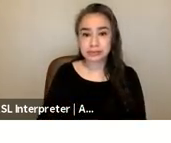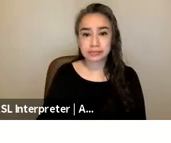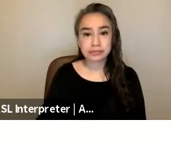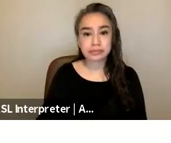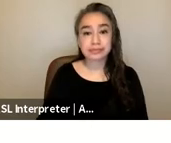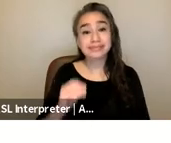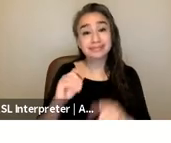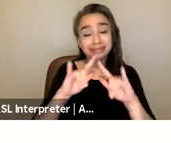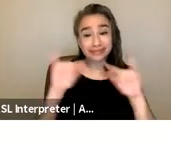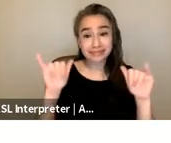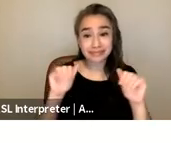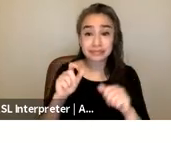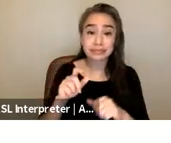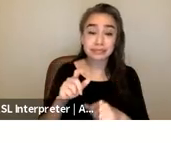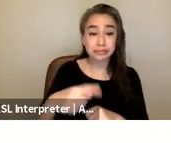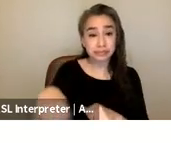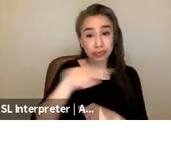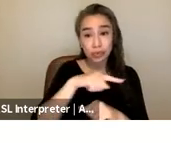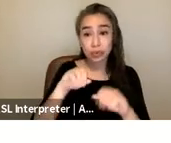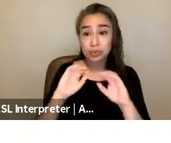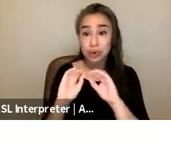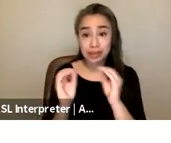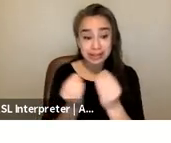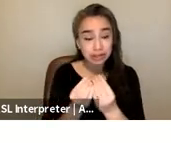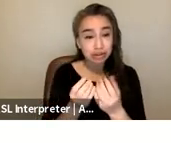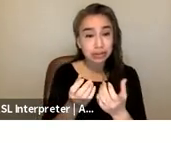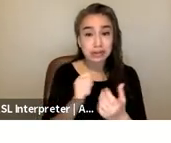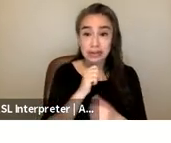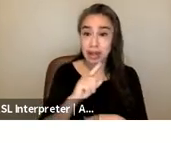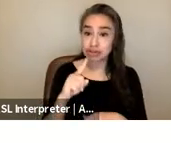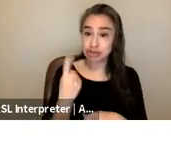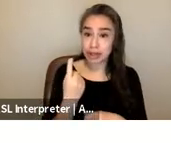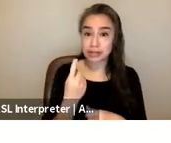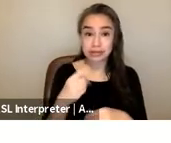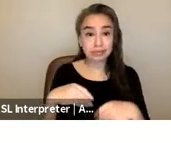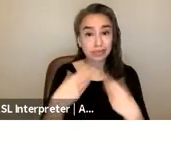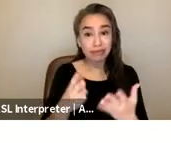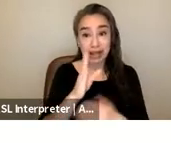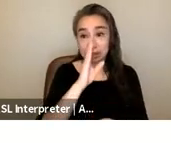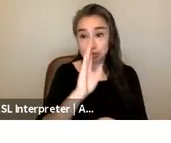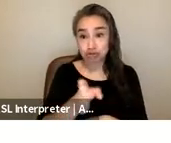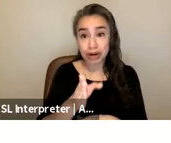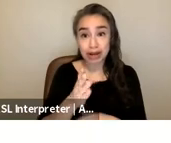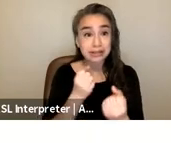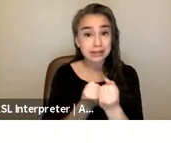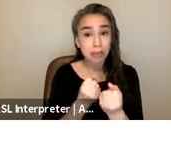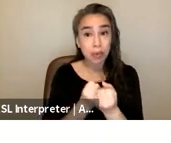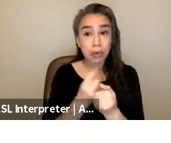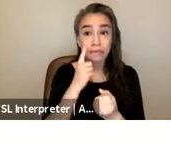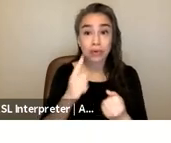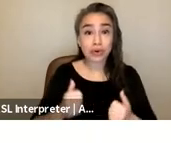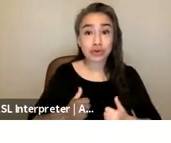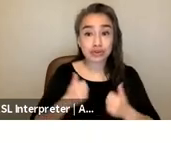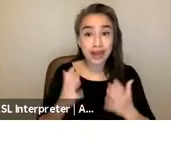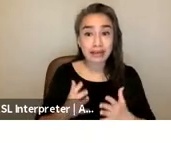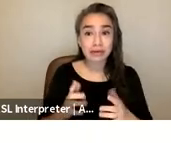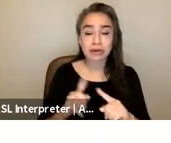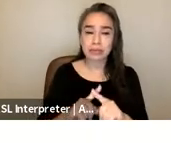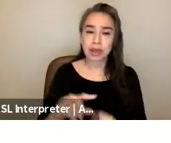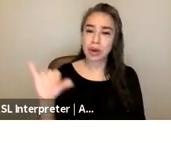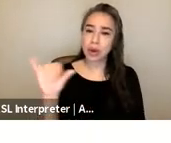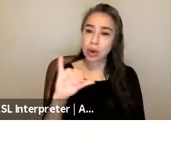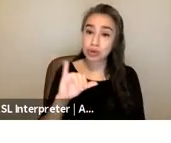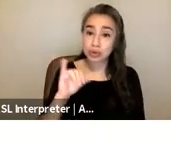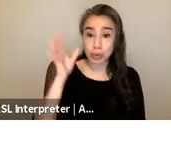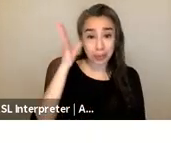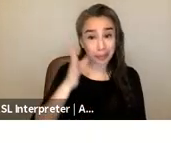organizations were working to not just provide direct support for survivors but also to shift patriarchy